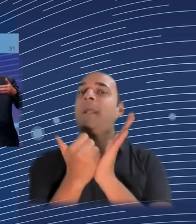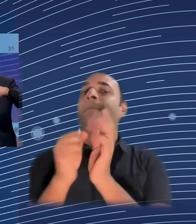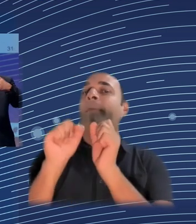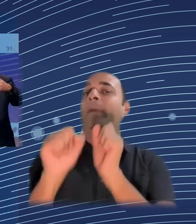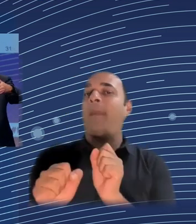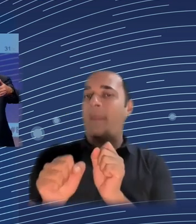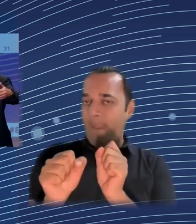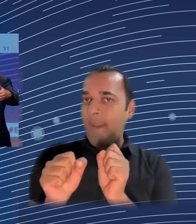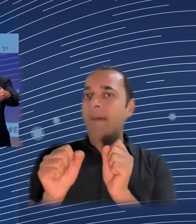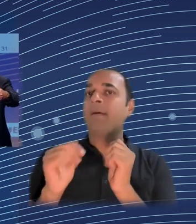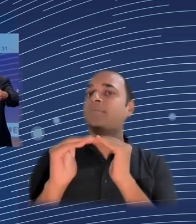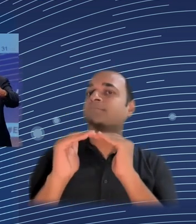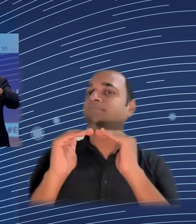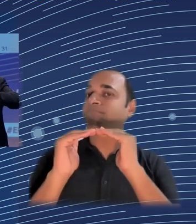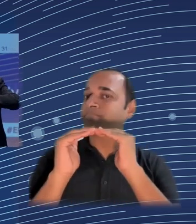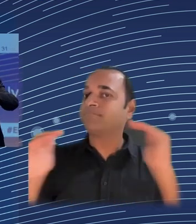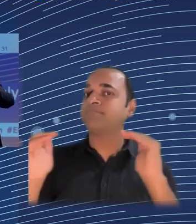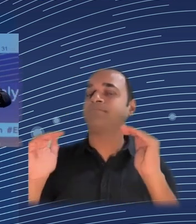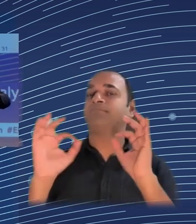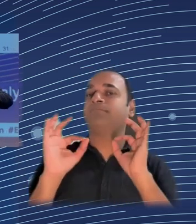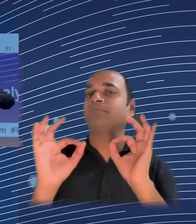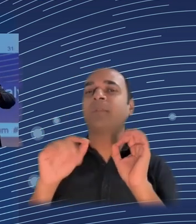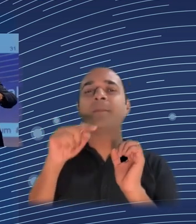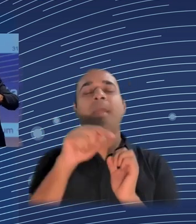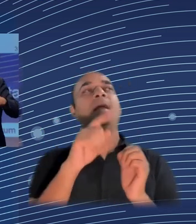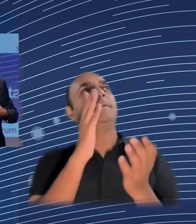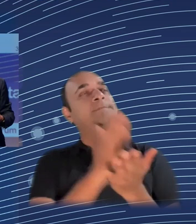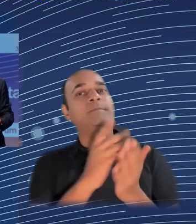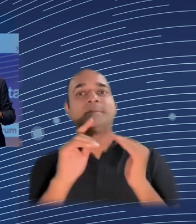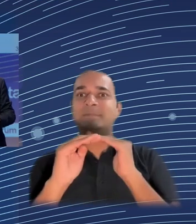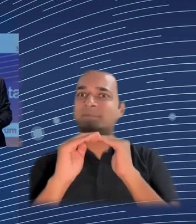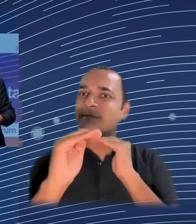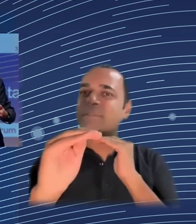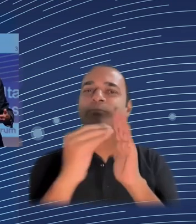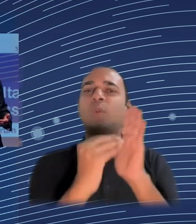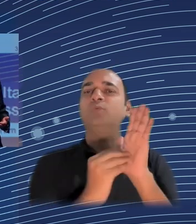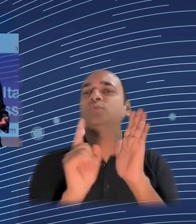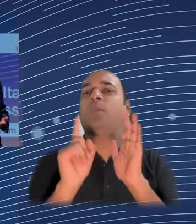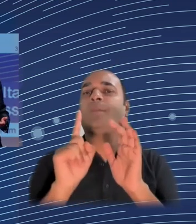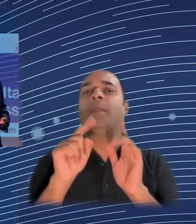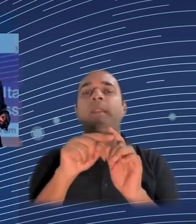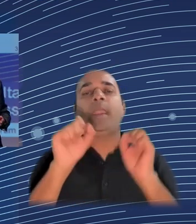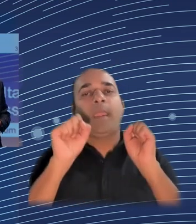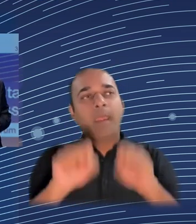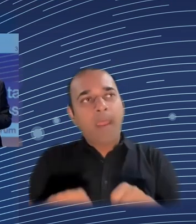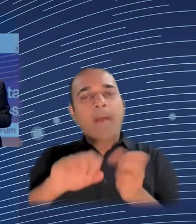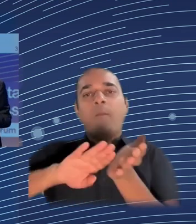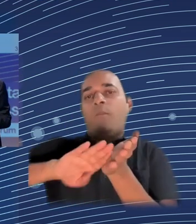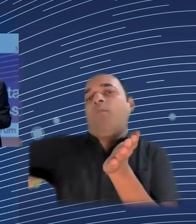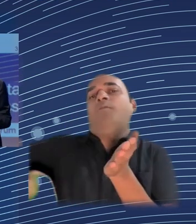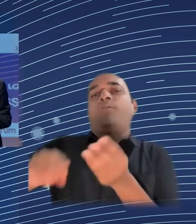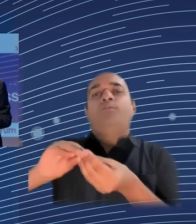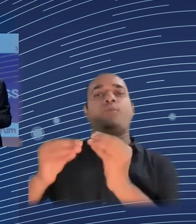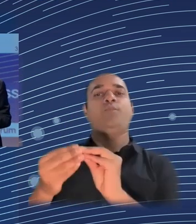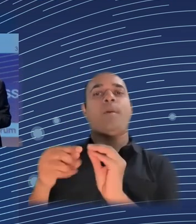less developed, to have the same levels of development of the least developed regions of Europe, because then it becomes